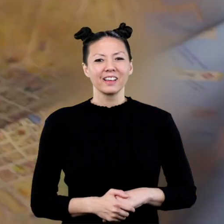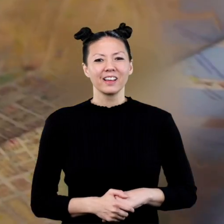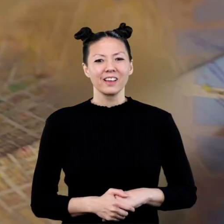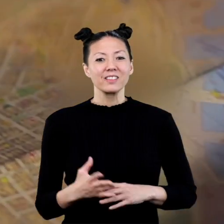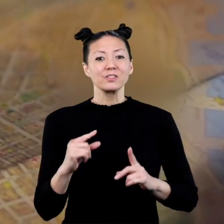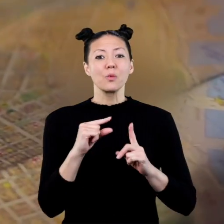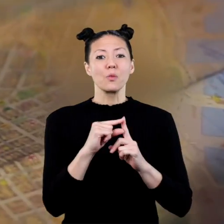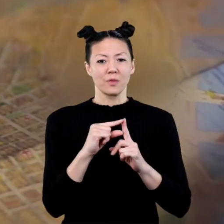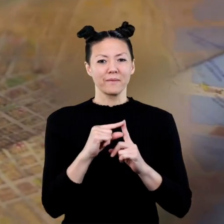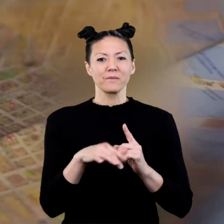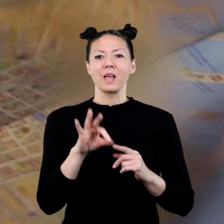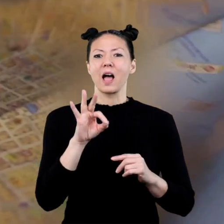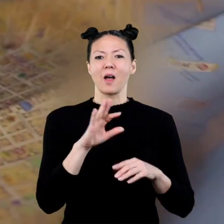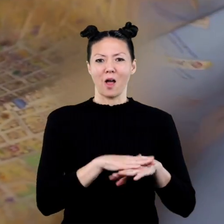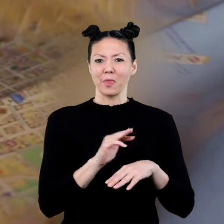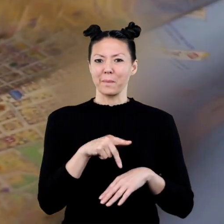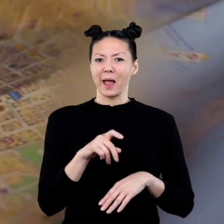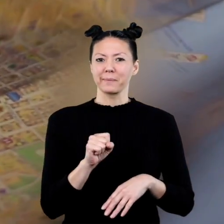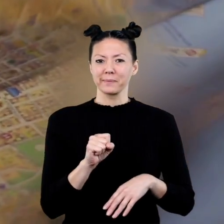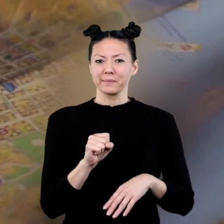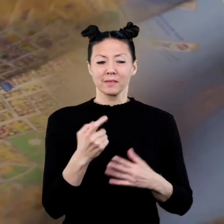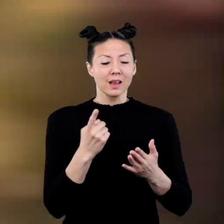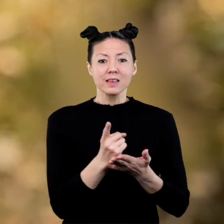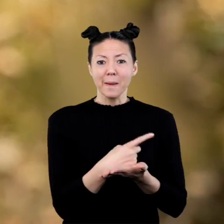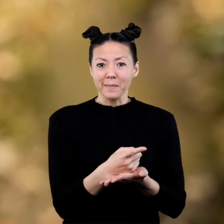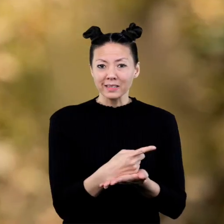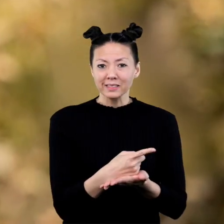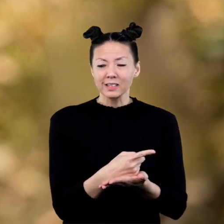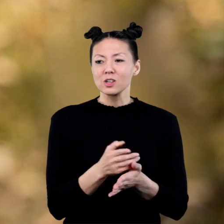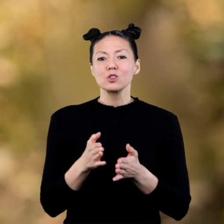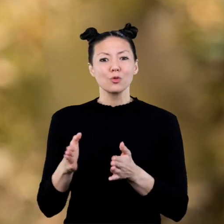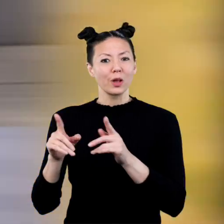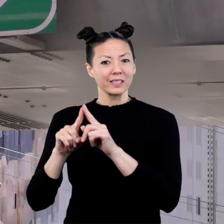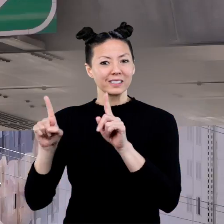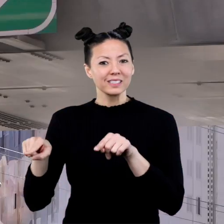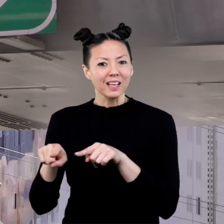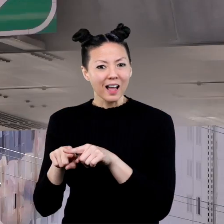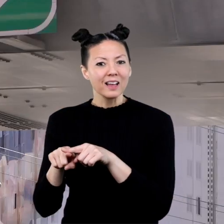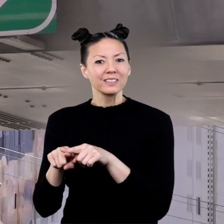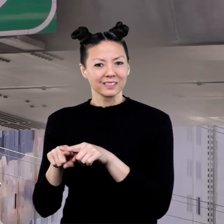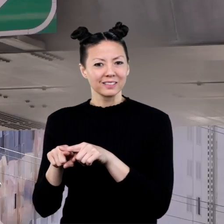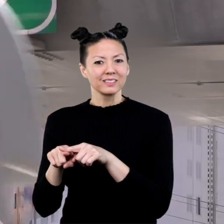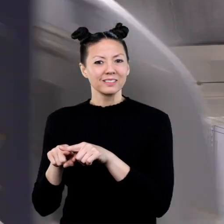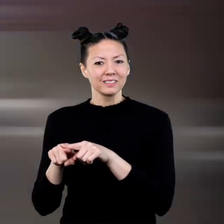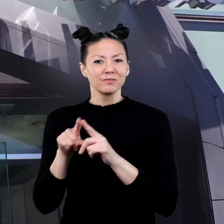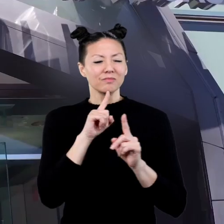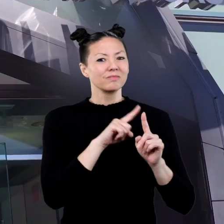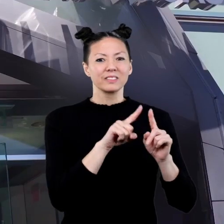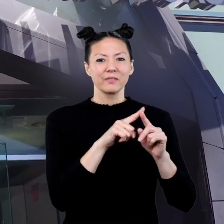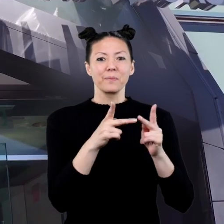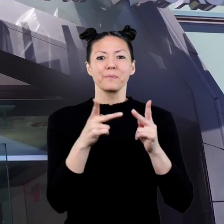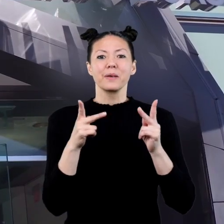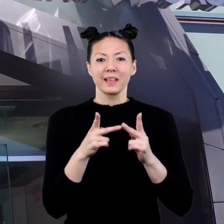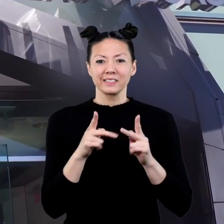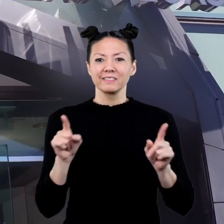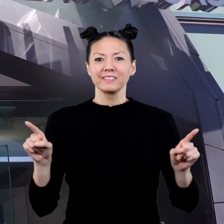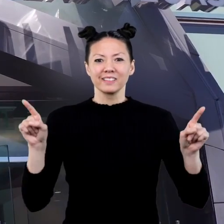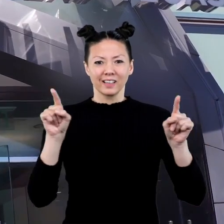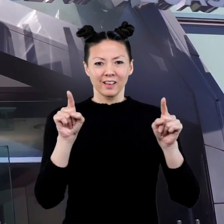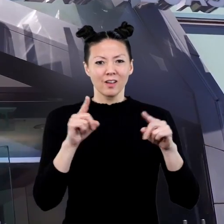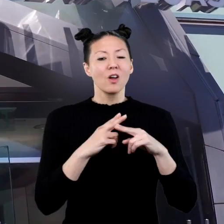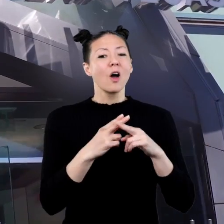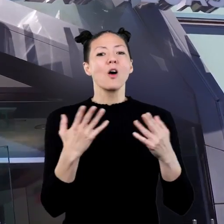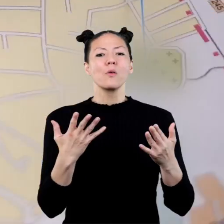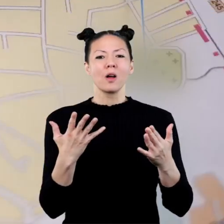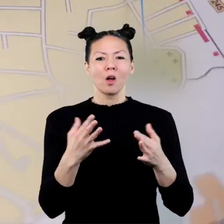These words are found on maps, compasses, street signs, and in many other places.